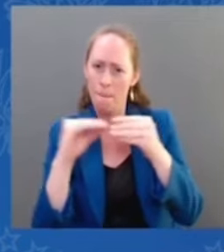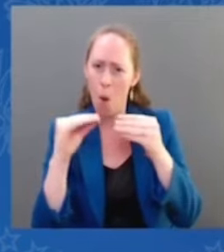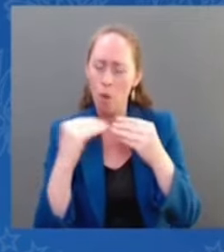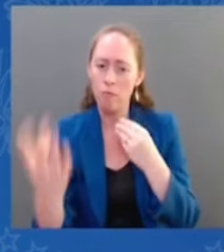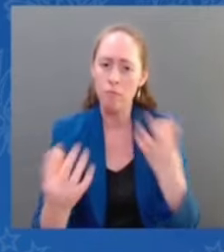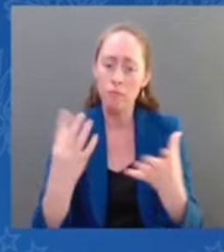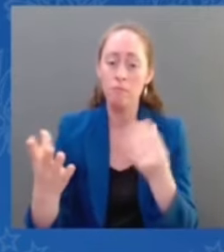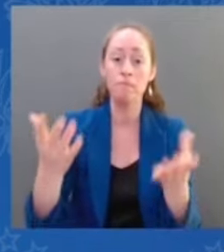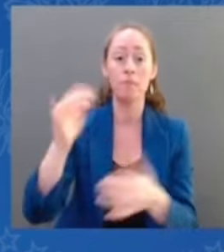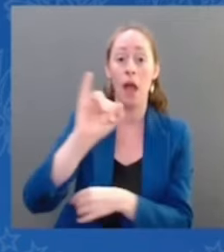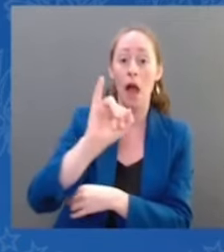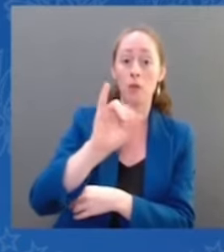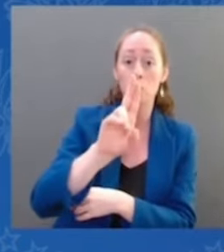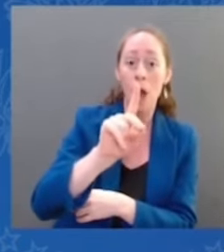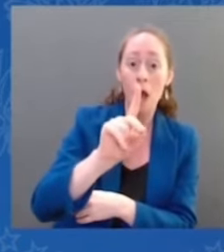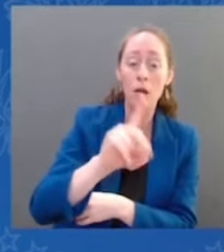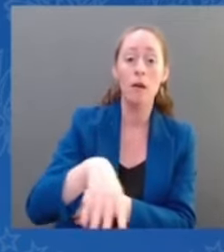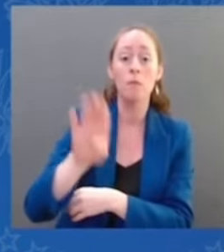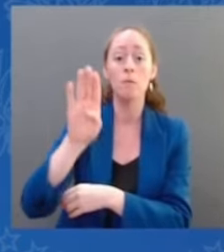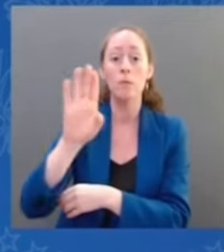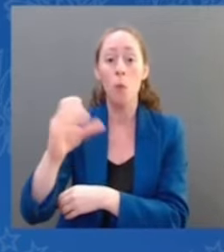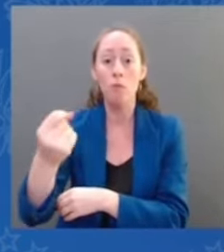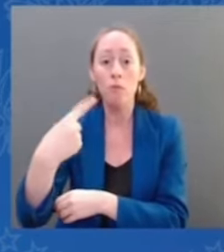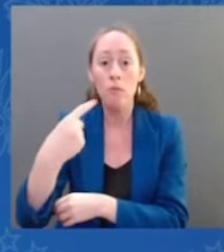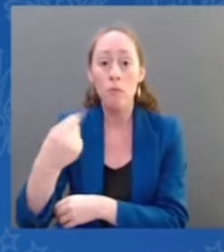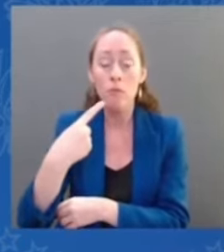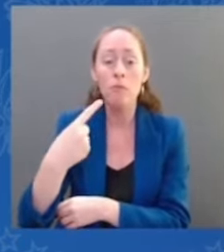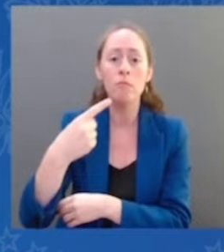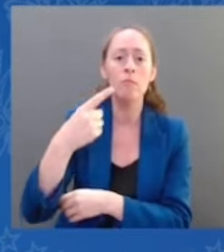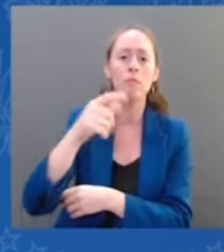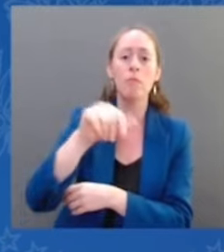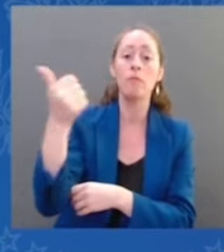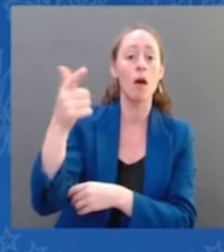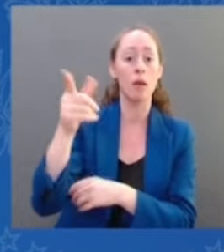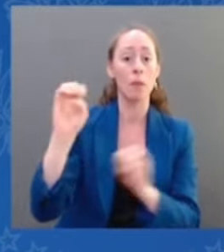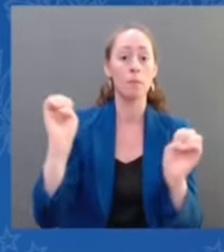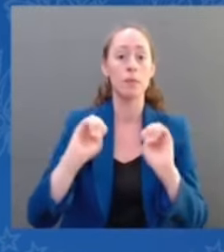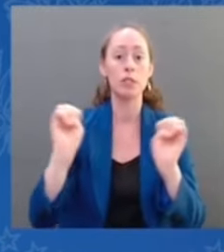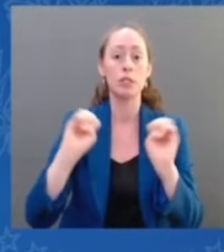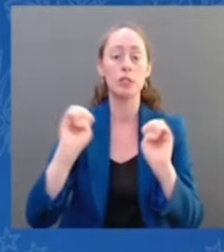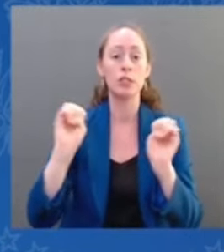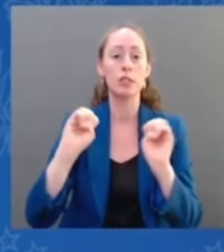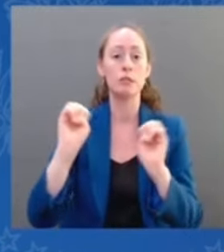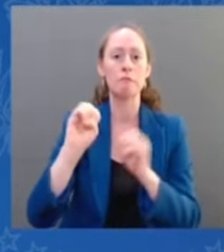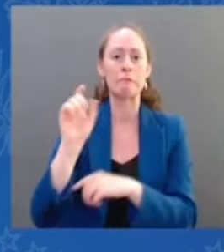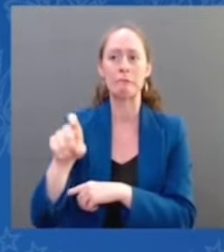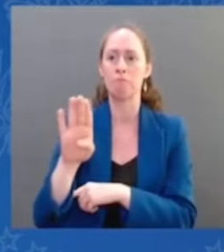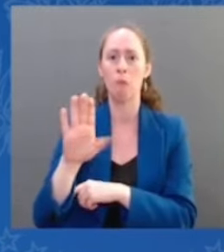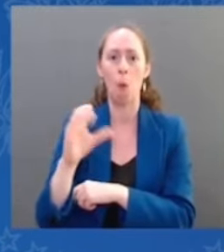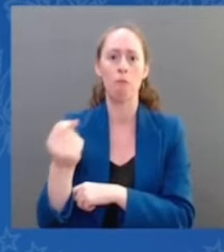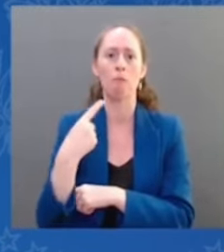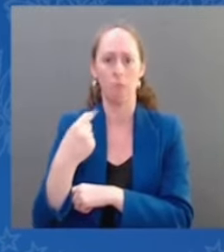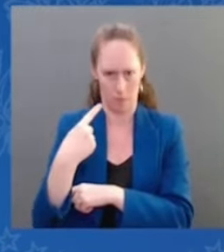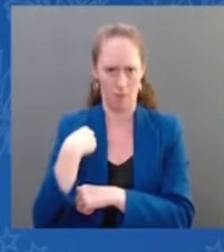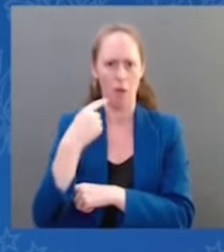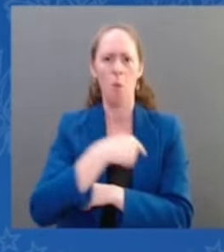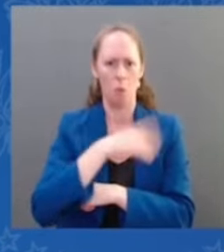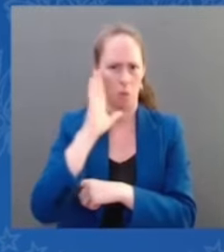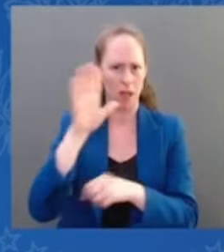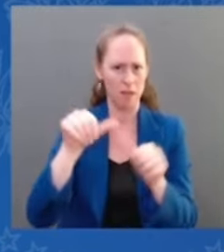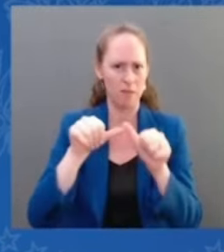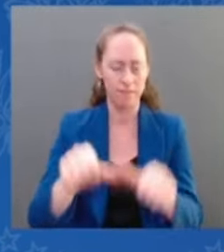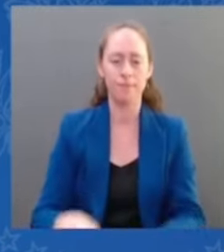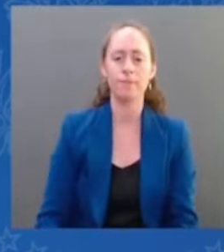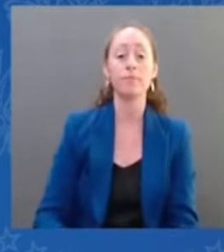And equally important, this executive order protects patient privacy and access to information, which, looking at the press